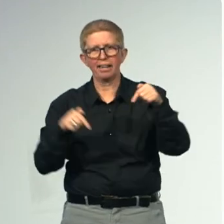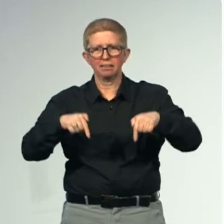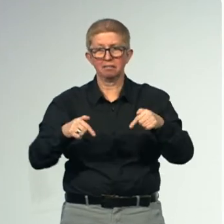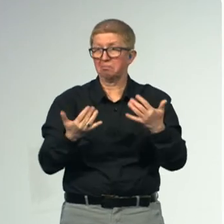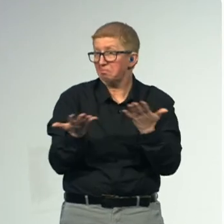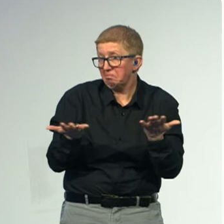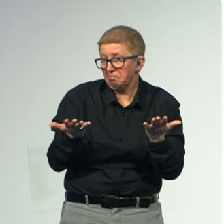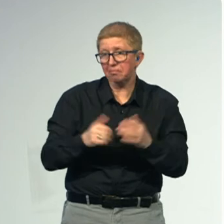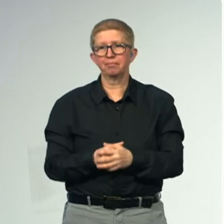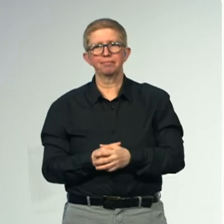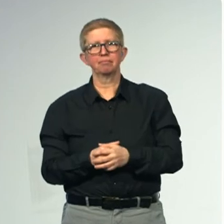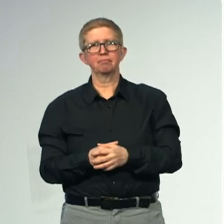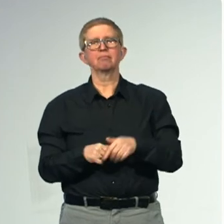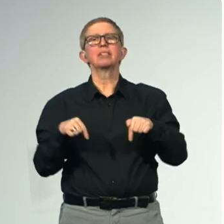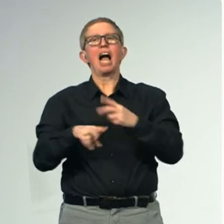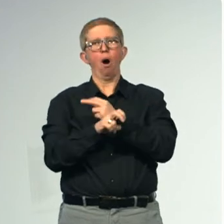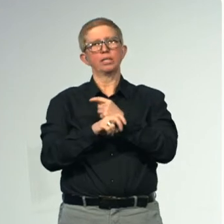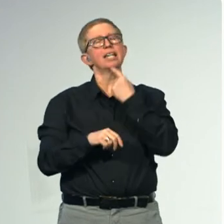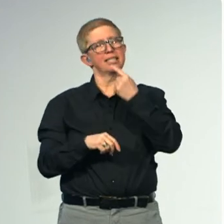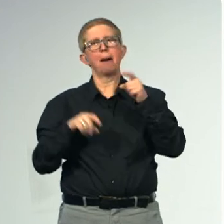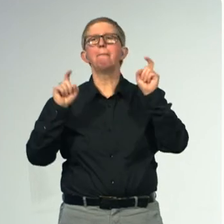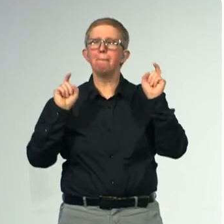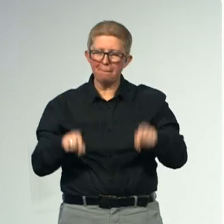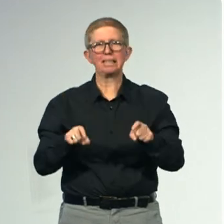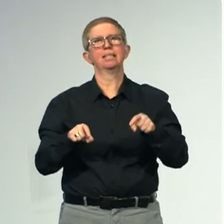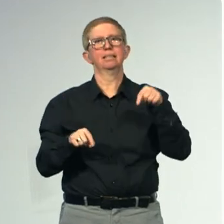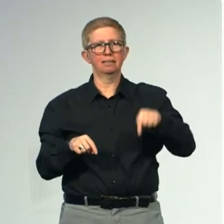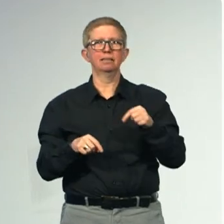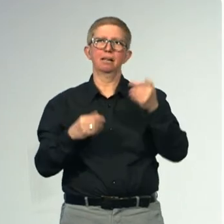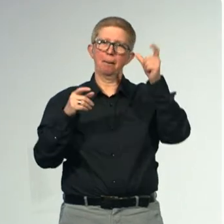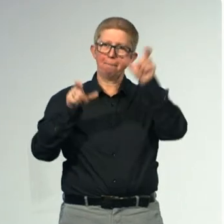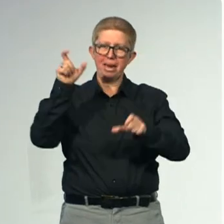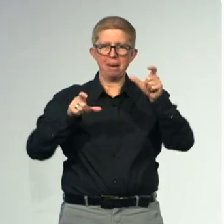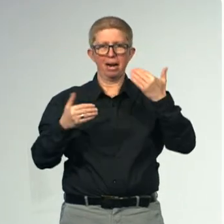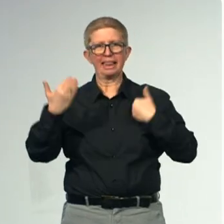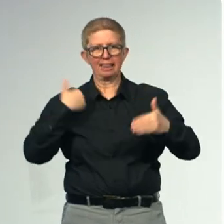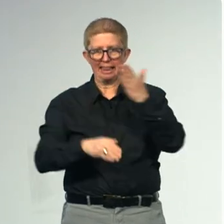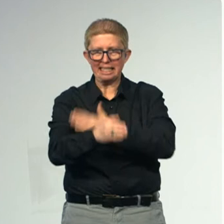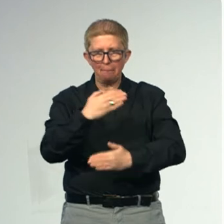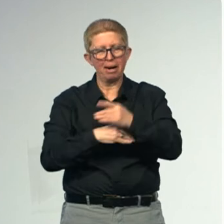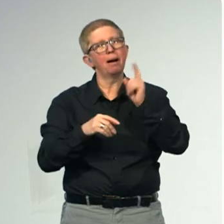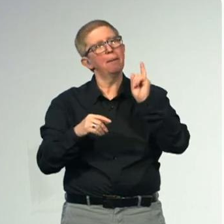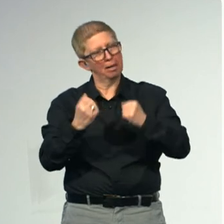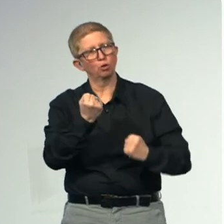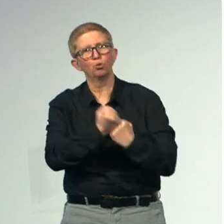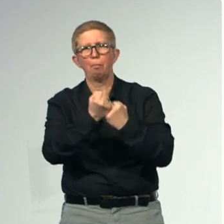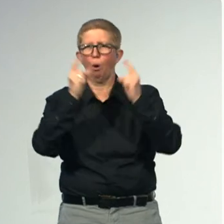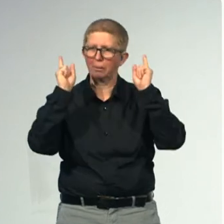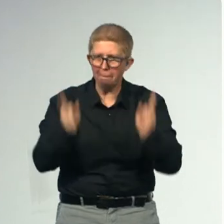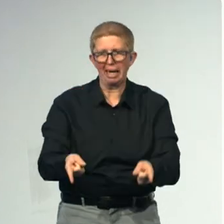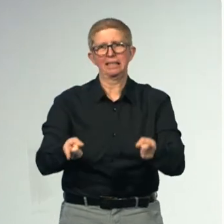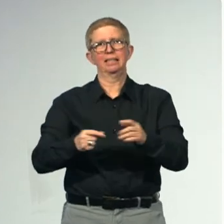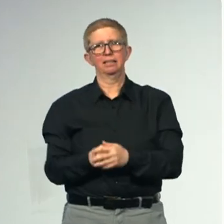Austria strongly promotes the rights of persons with disabilities. We have ratified the relevant UN Convention